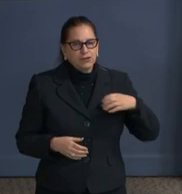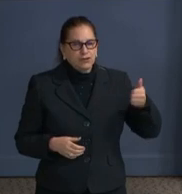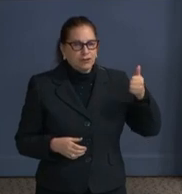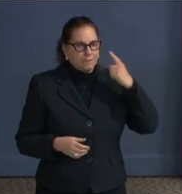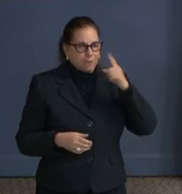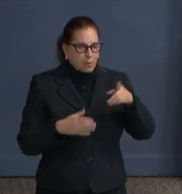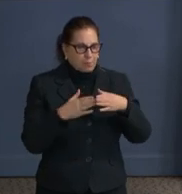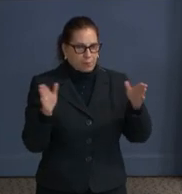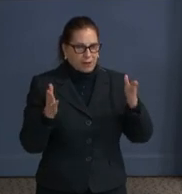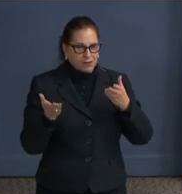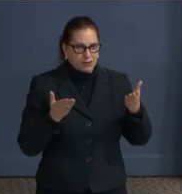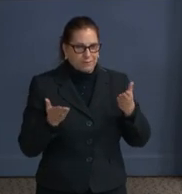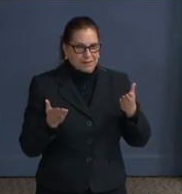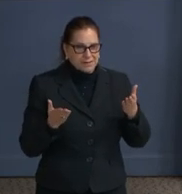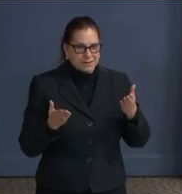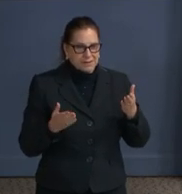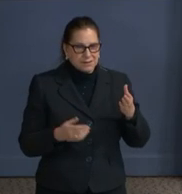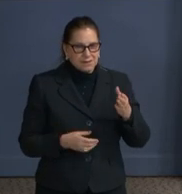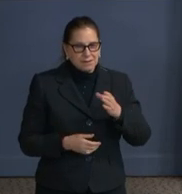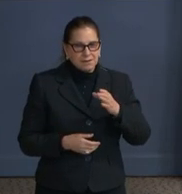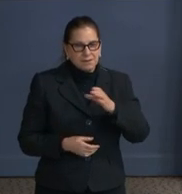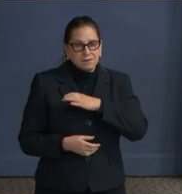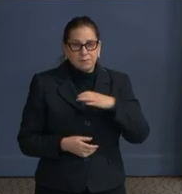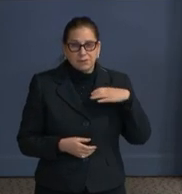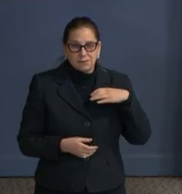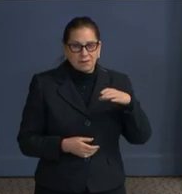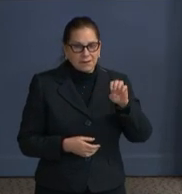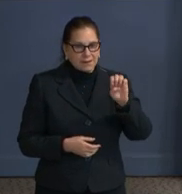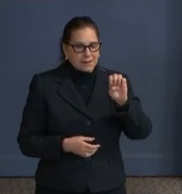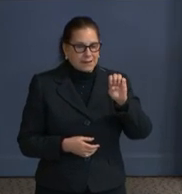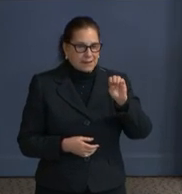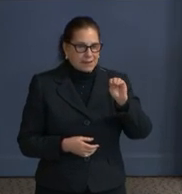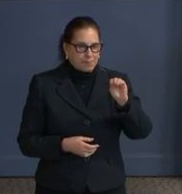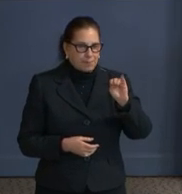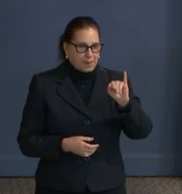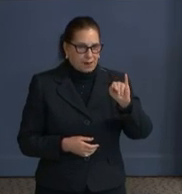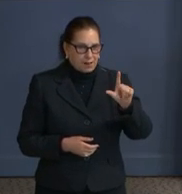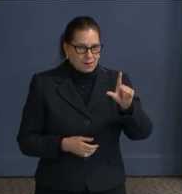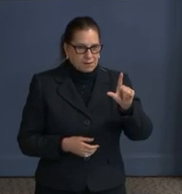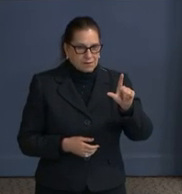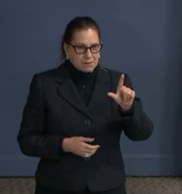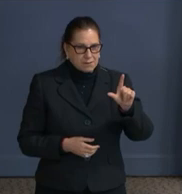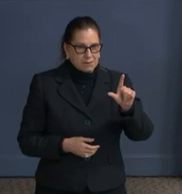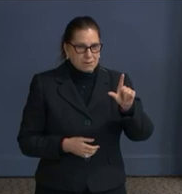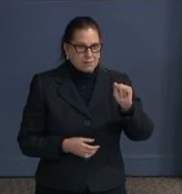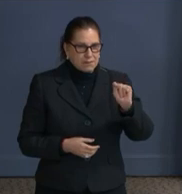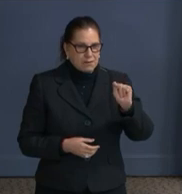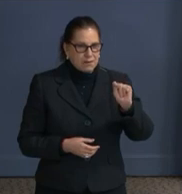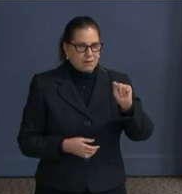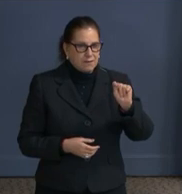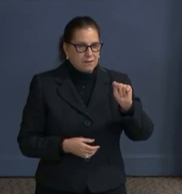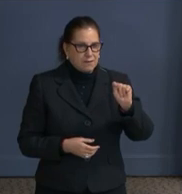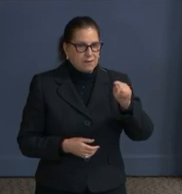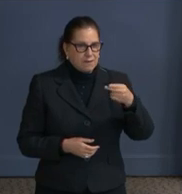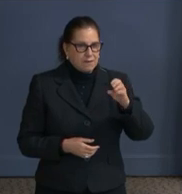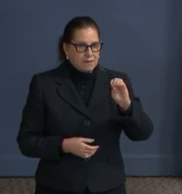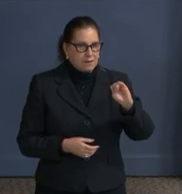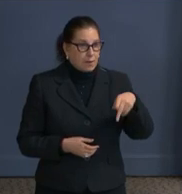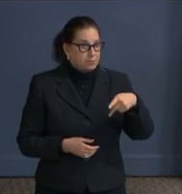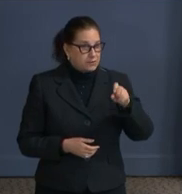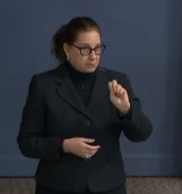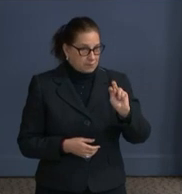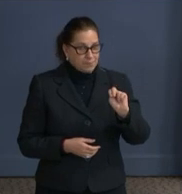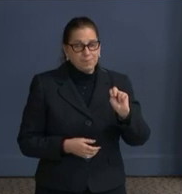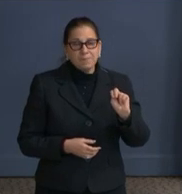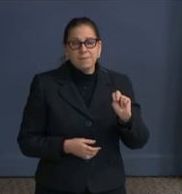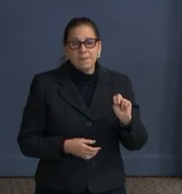Emile Thompson. Emile Thompson was not able to join us this morning, but he's also known